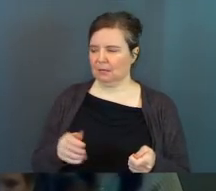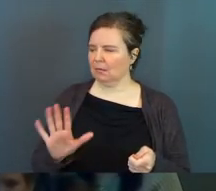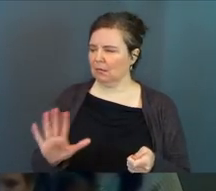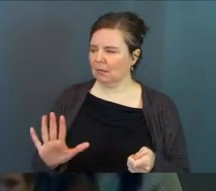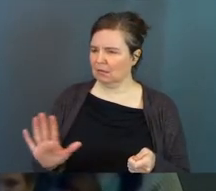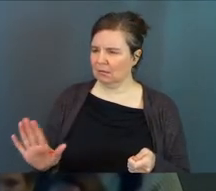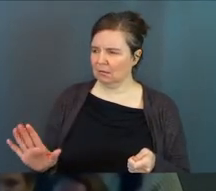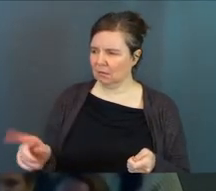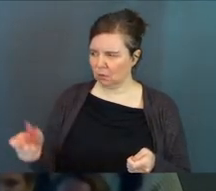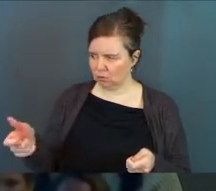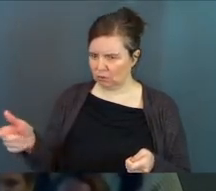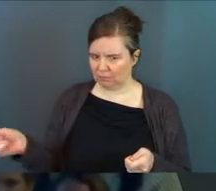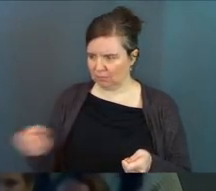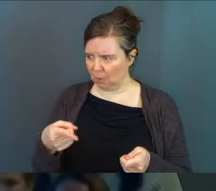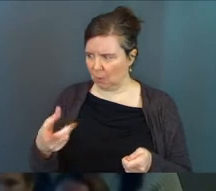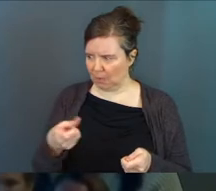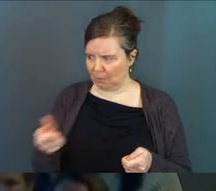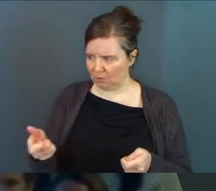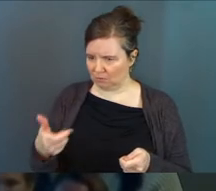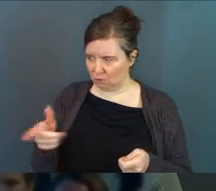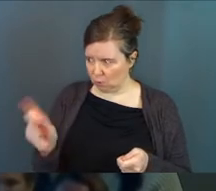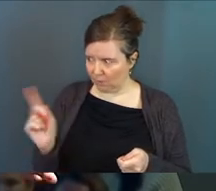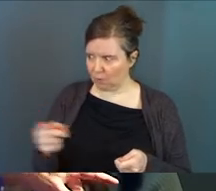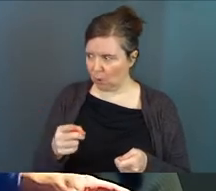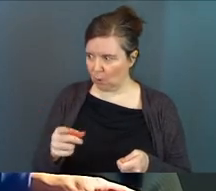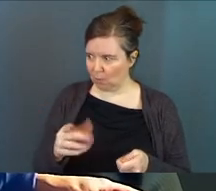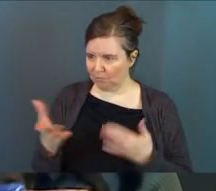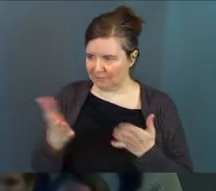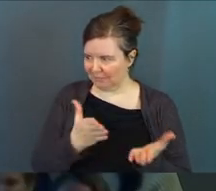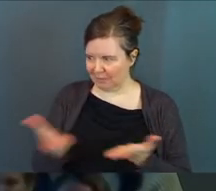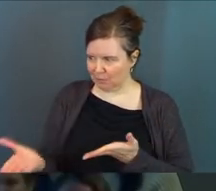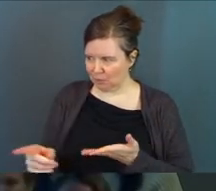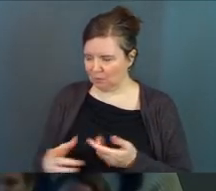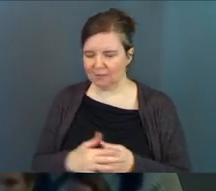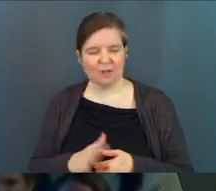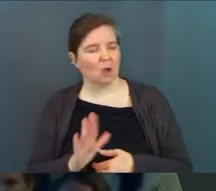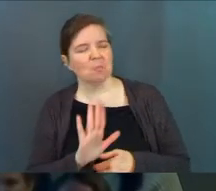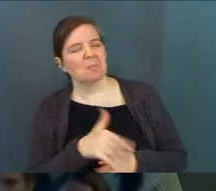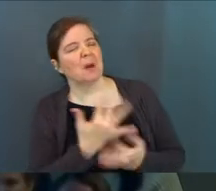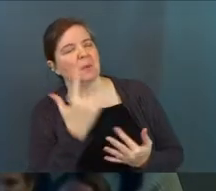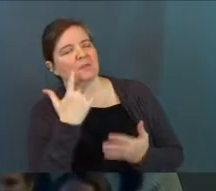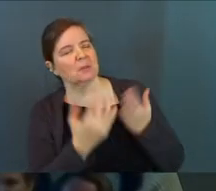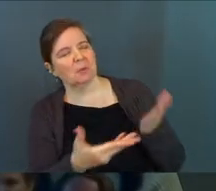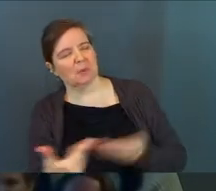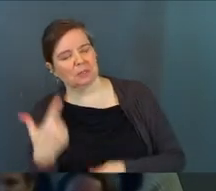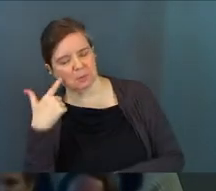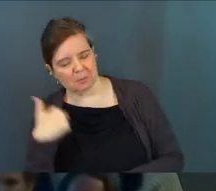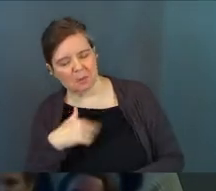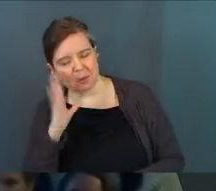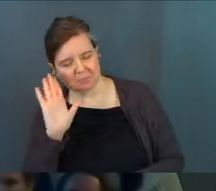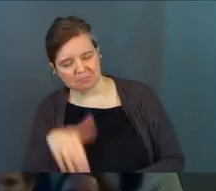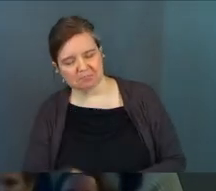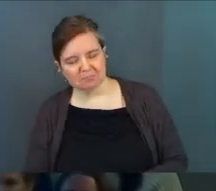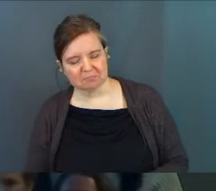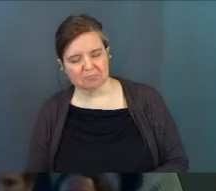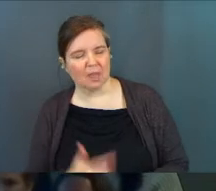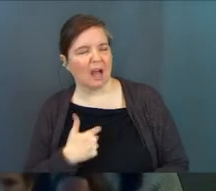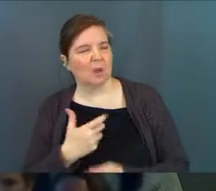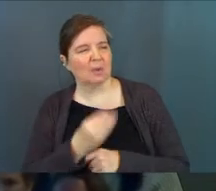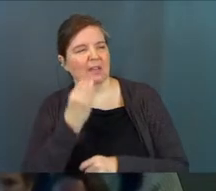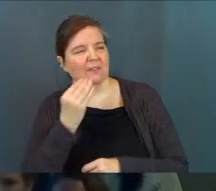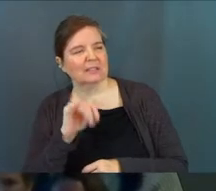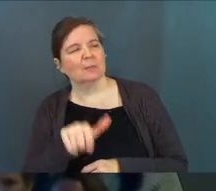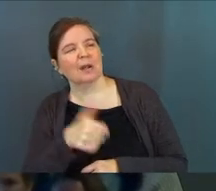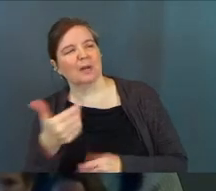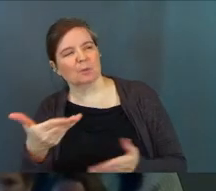You're like, no, no, it's like a buffet, man. Like, you've got to go and get it yourself. And I'm like, no, no, no. I'm just gonna wait for somebody to bring it to me so that I can get